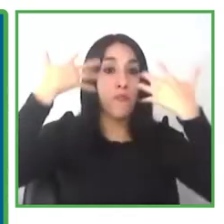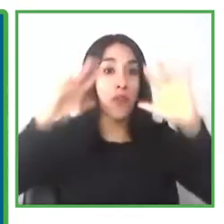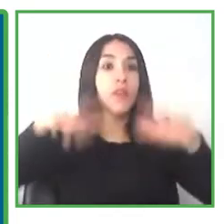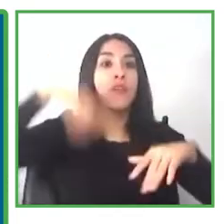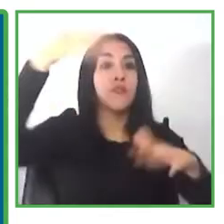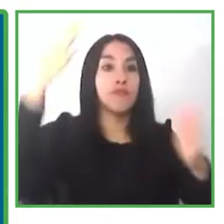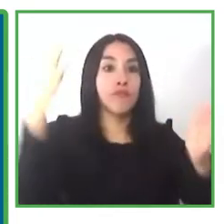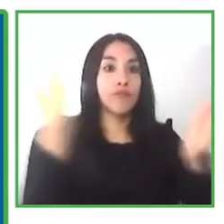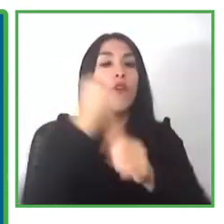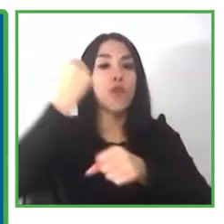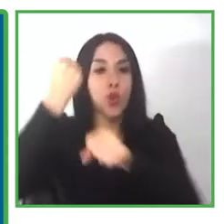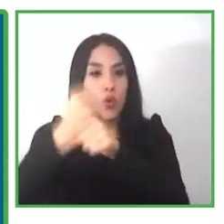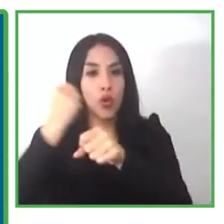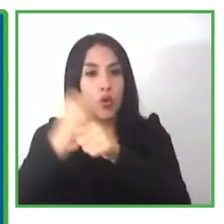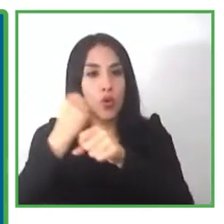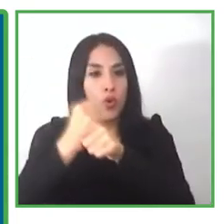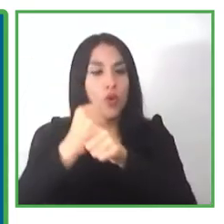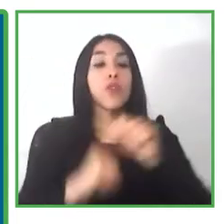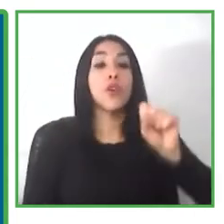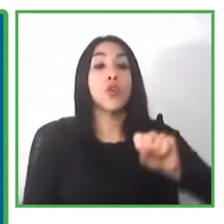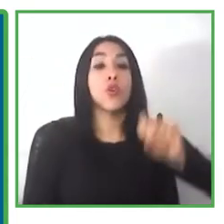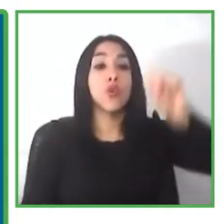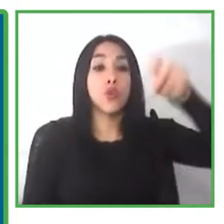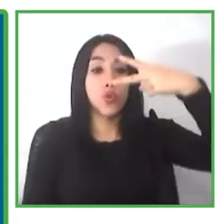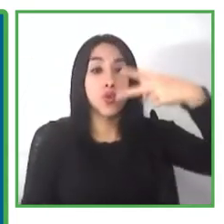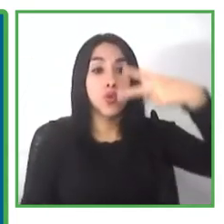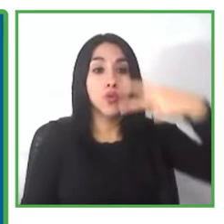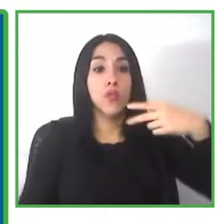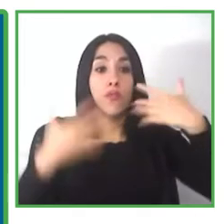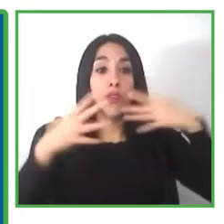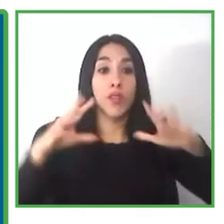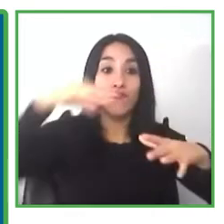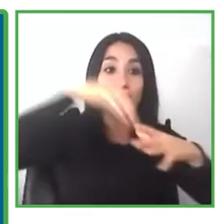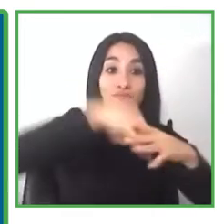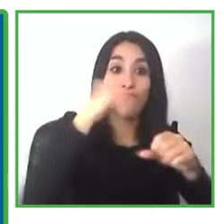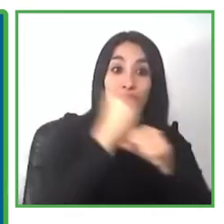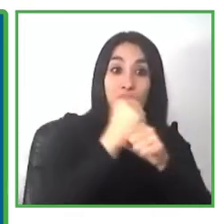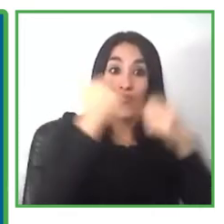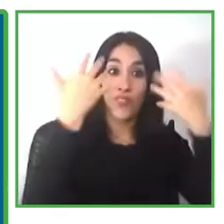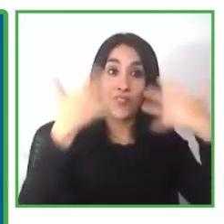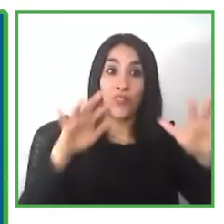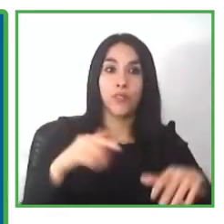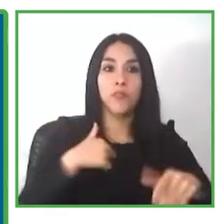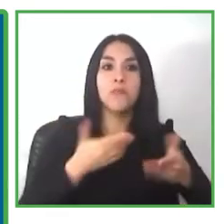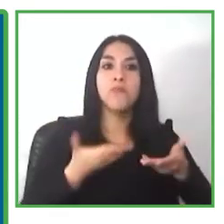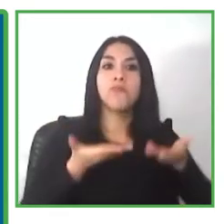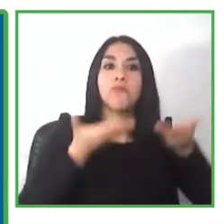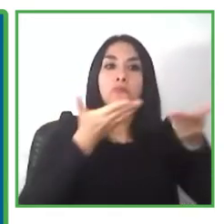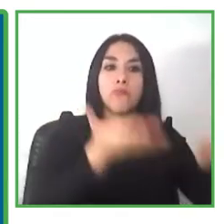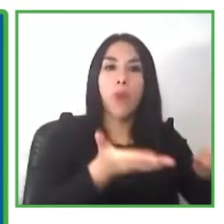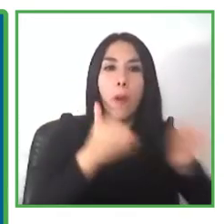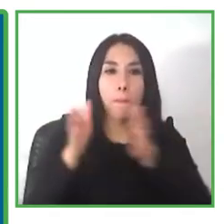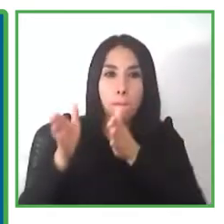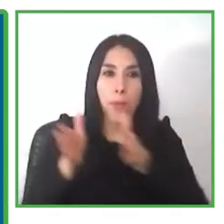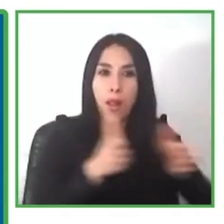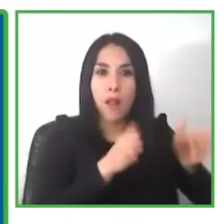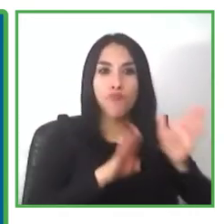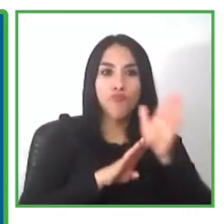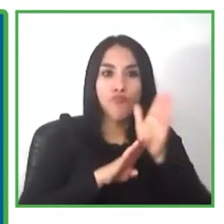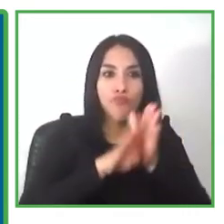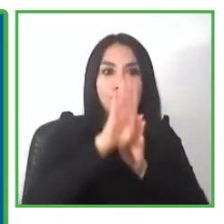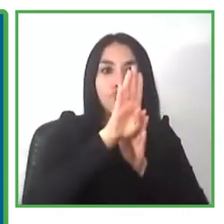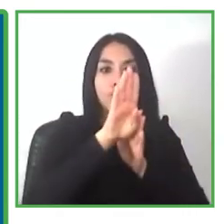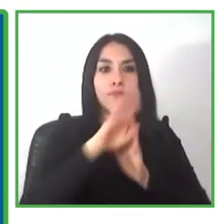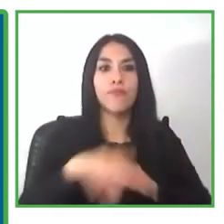in second place once they're inside they're inside the workplace we should offer continuous